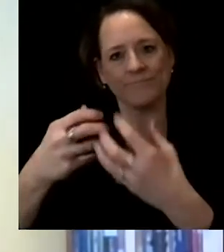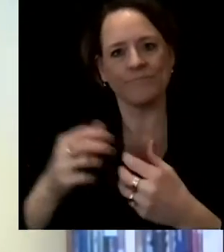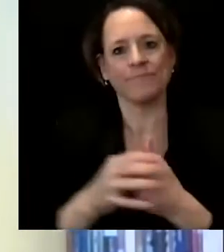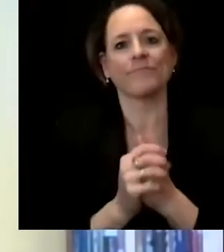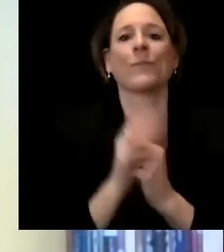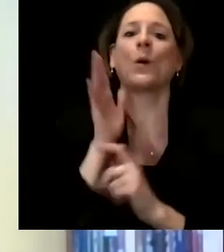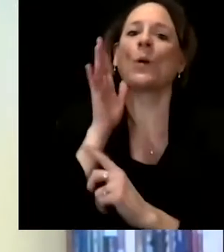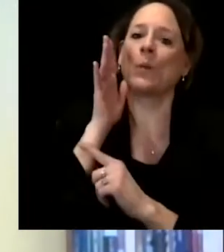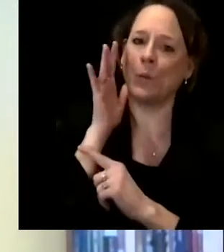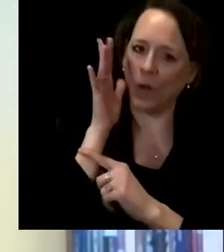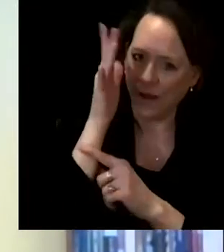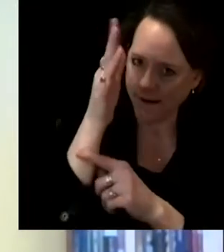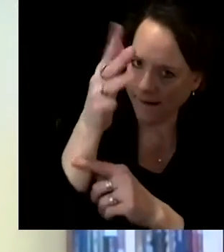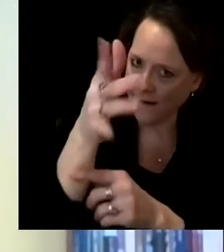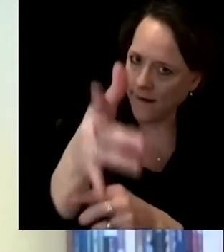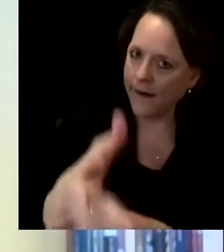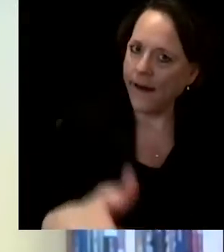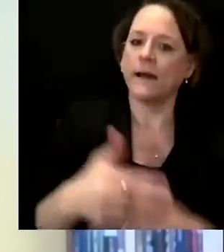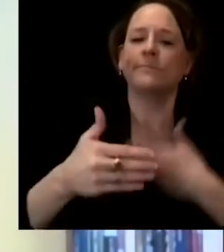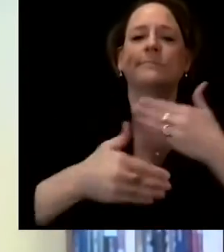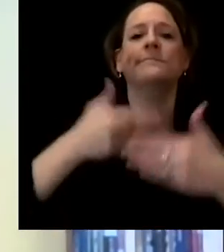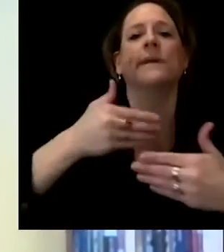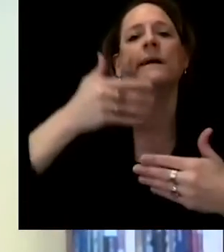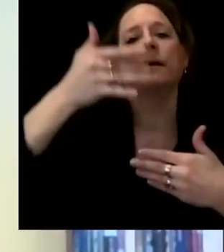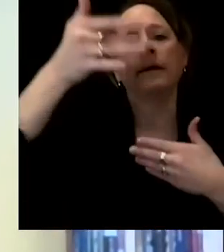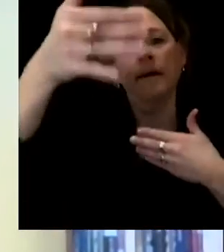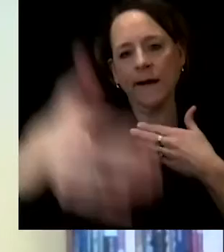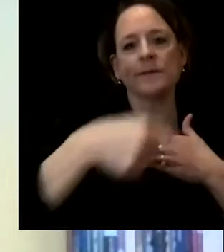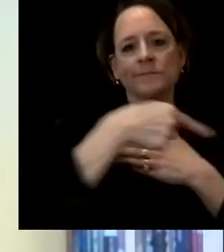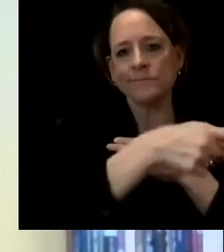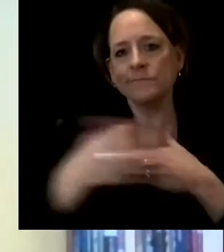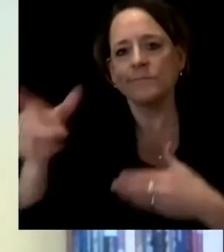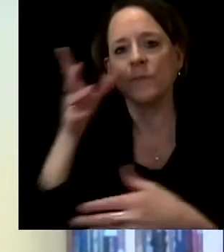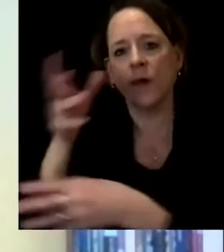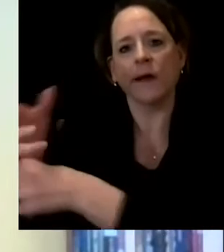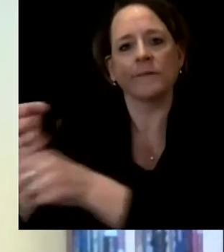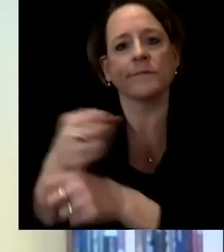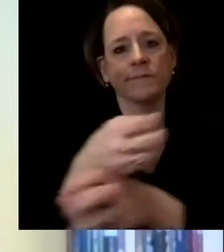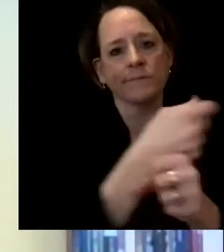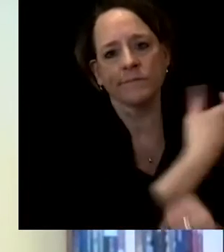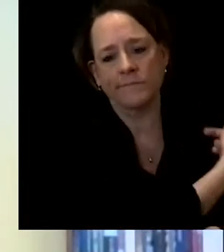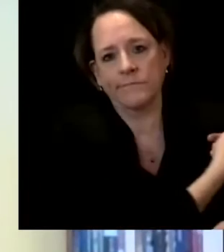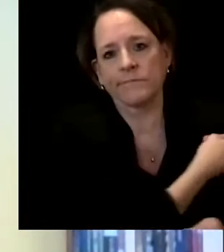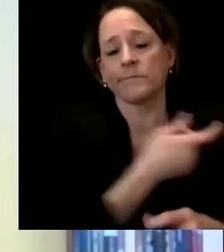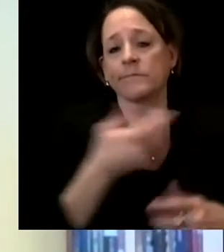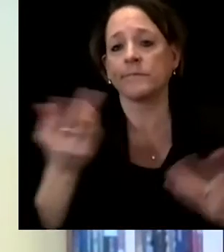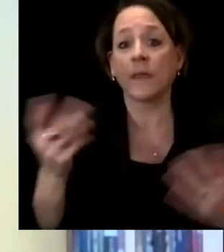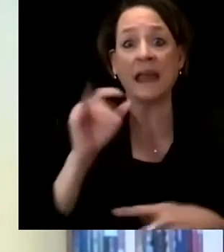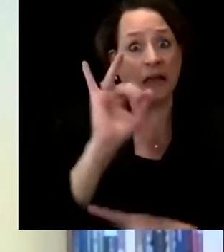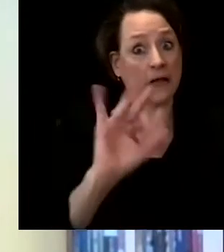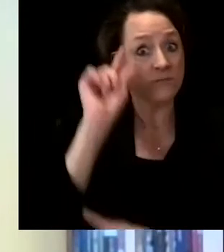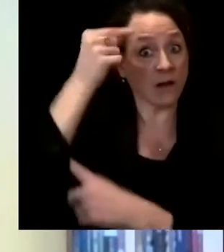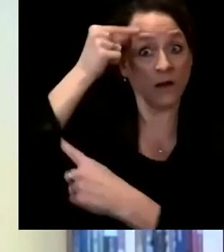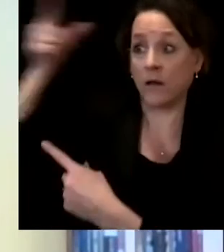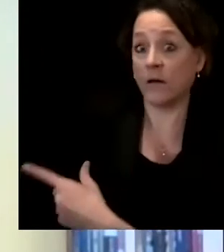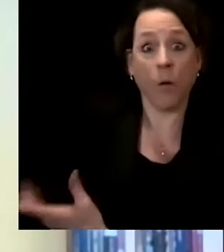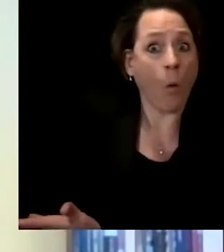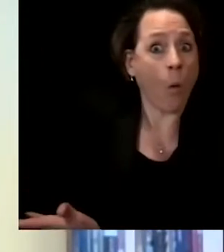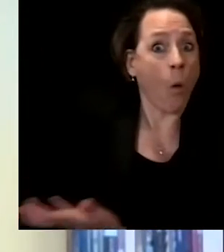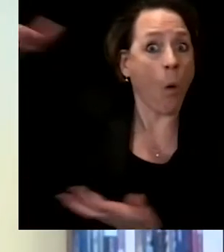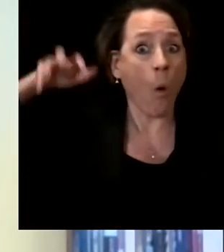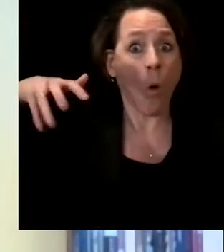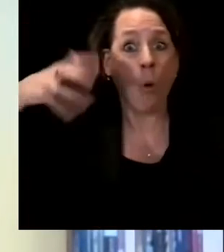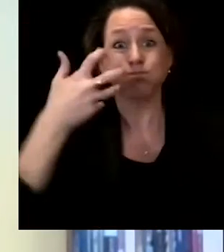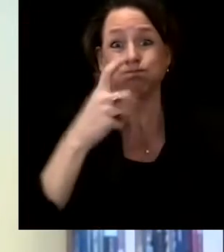we got 1.4 million doses from the federal government per month, we could get there a lot faster, and we have the people in system to